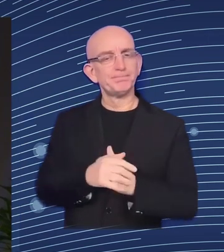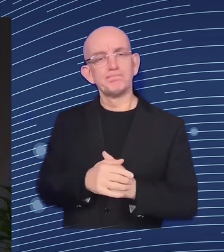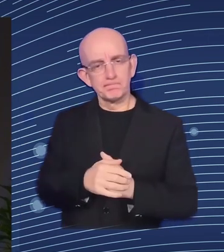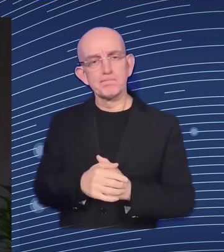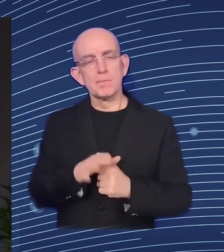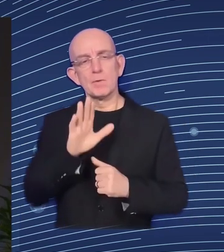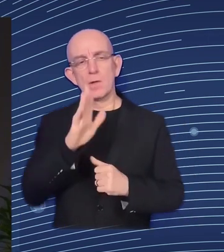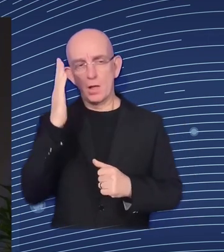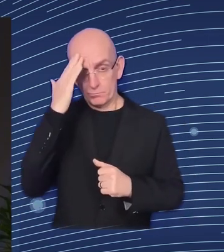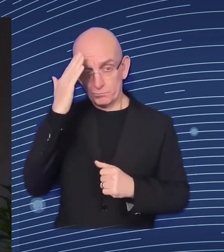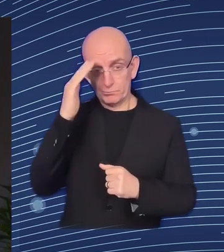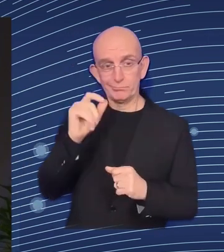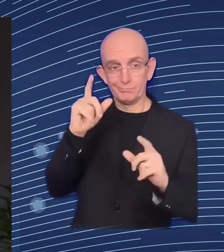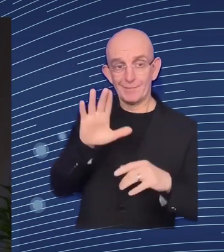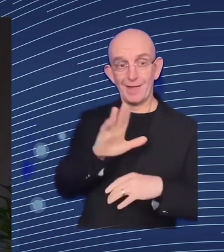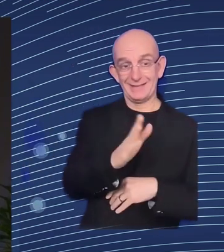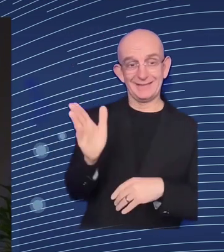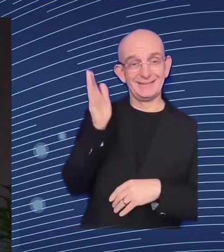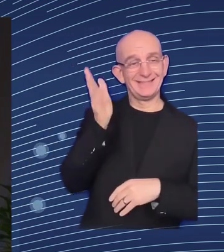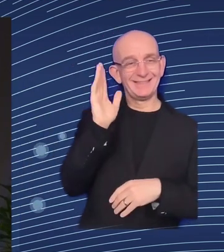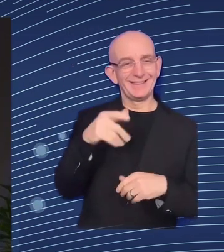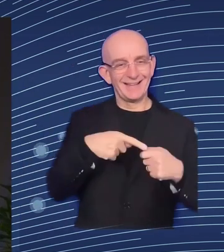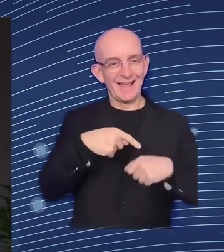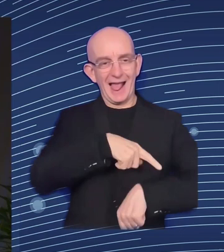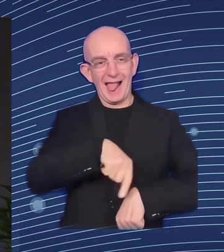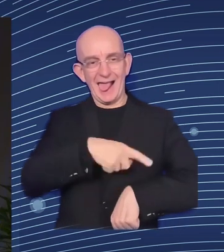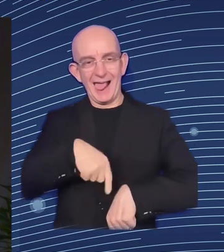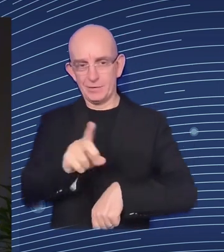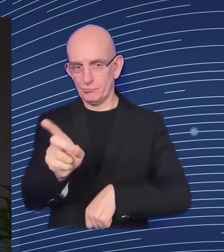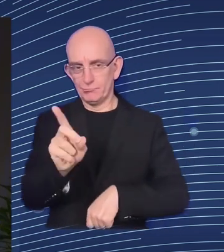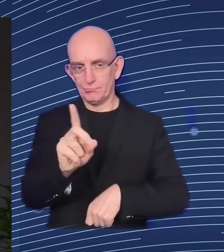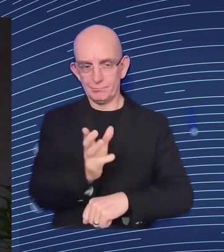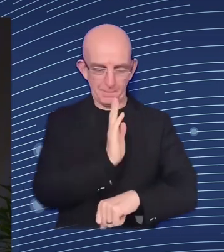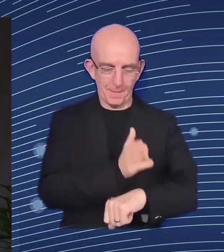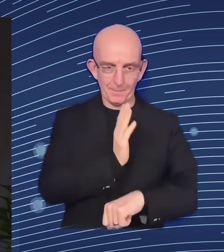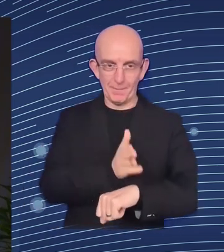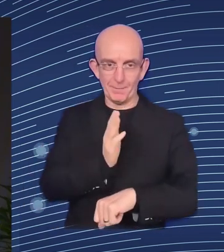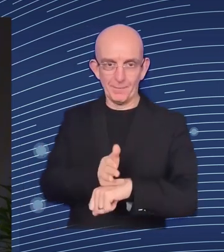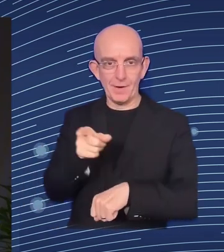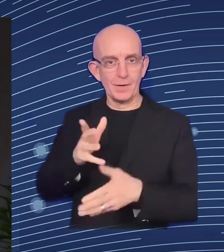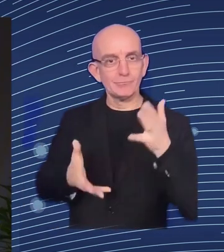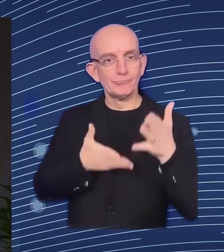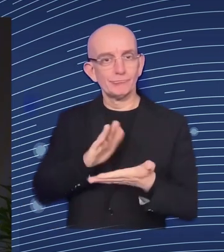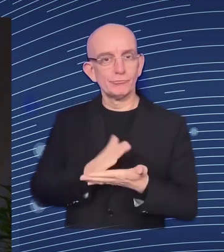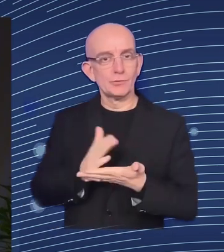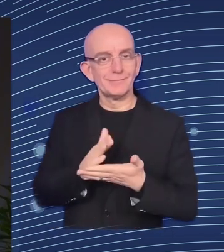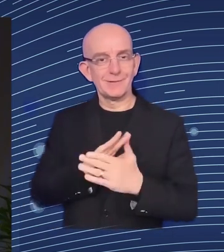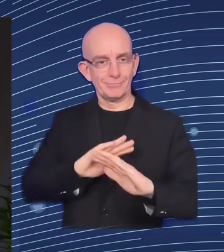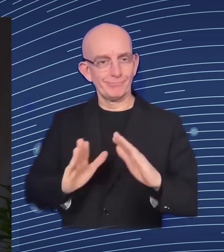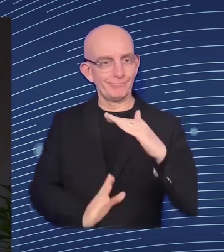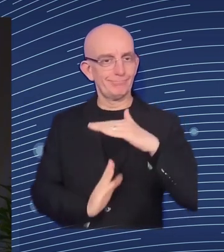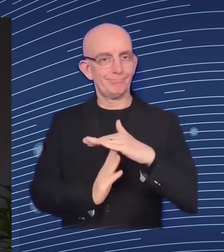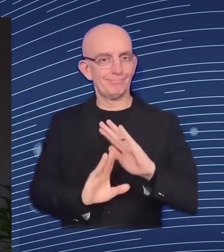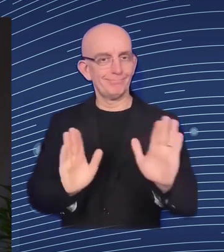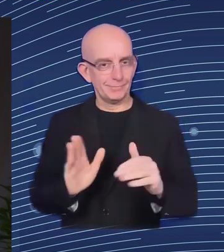time. And towards the end, for the last 20 minutes or so, we will have also a questions and answers session with